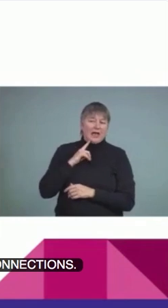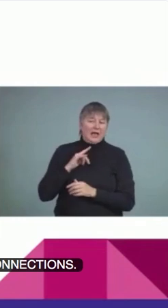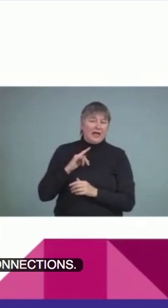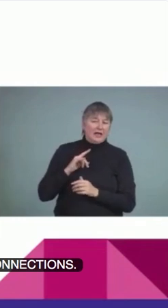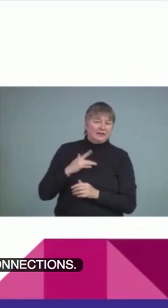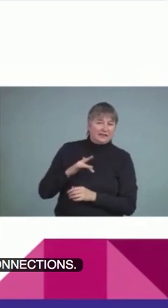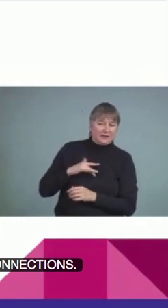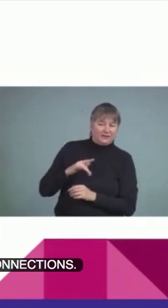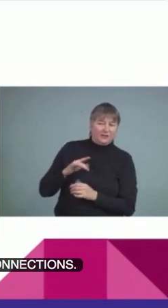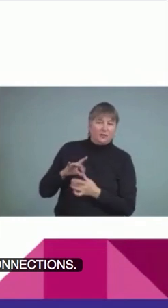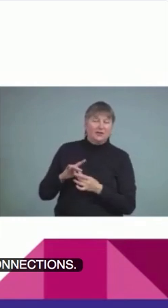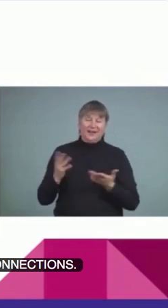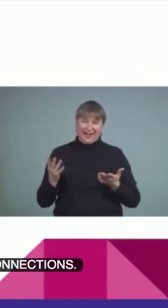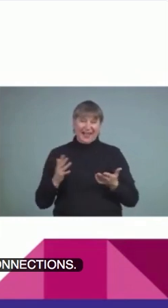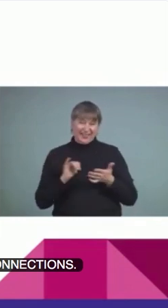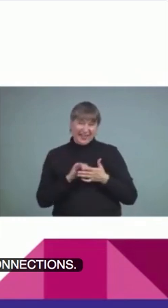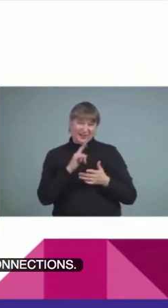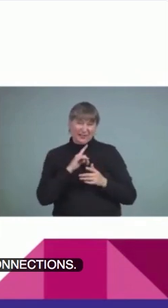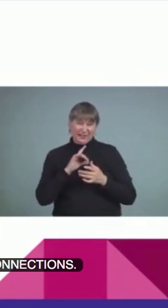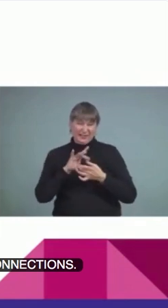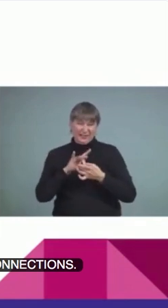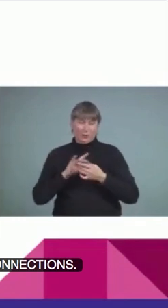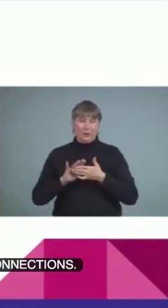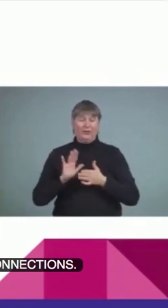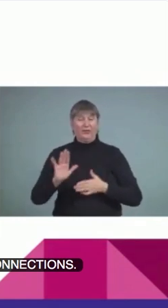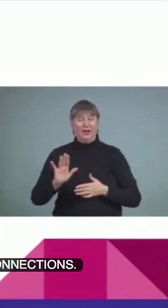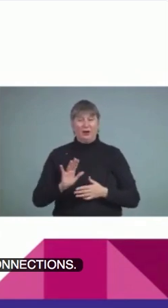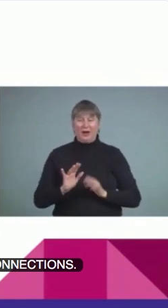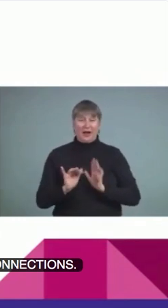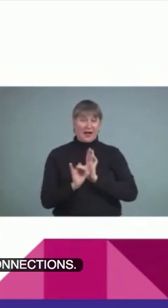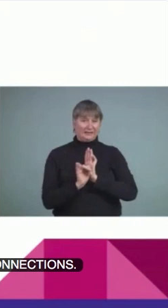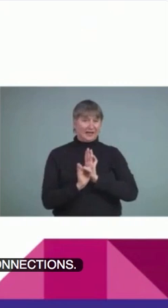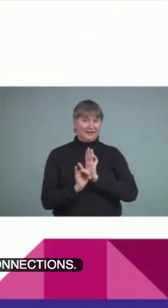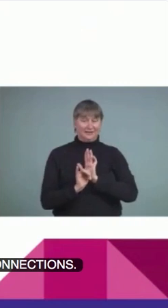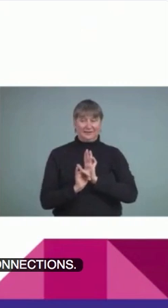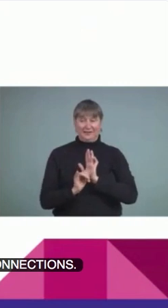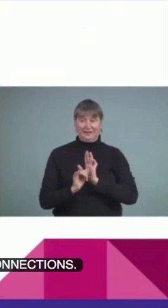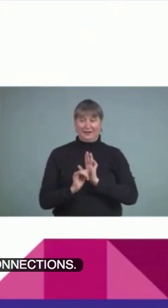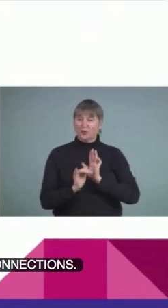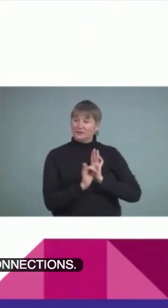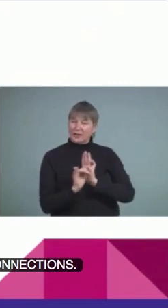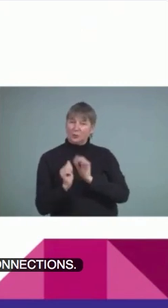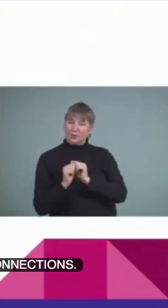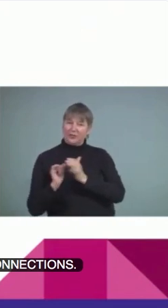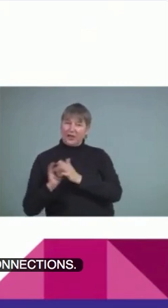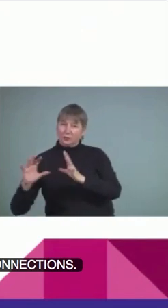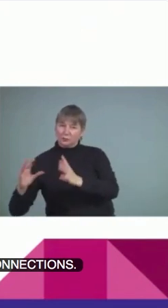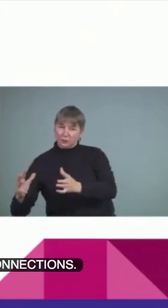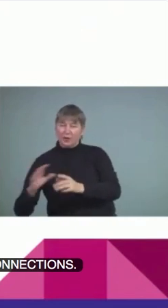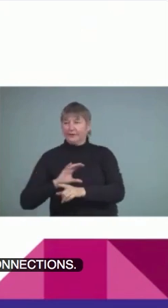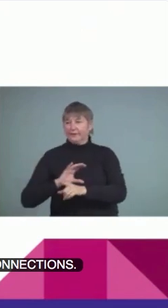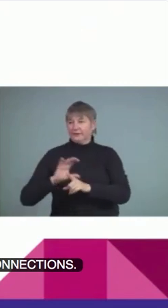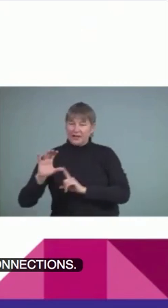So, students having an identity with a culture or a group of people, really that